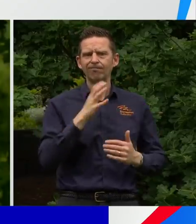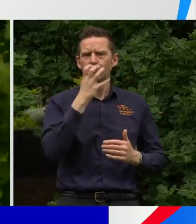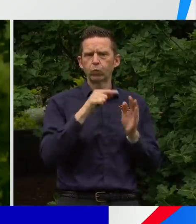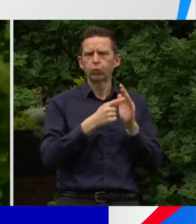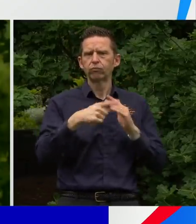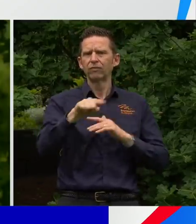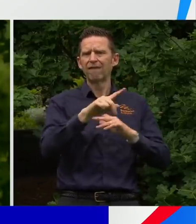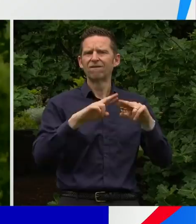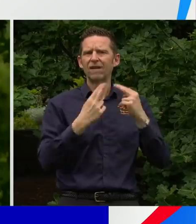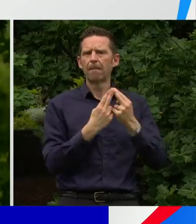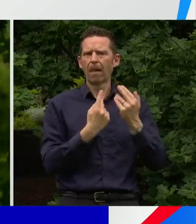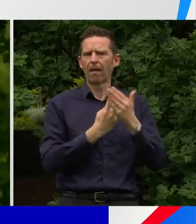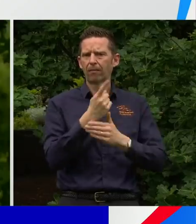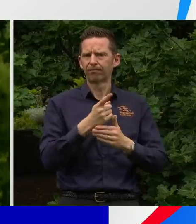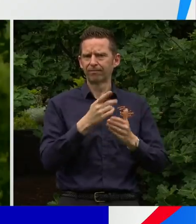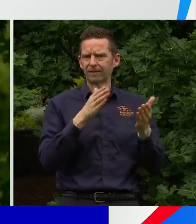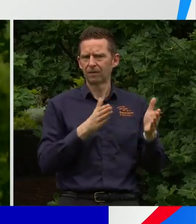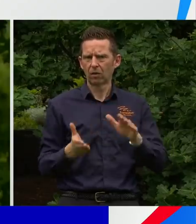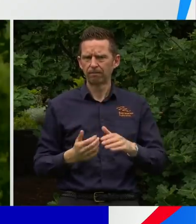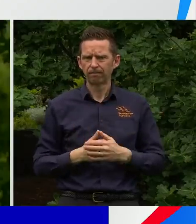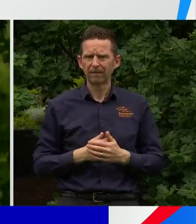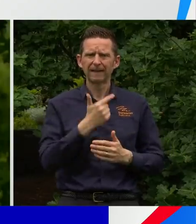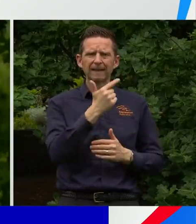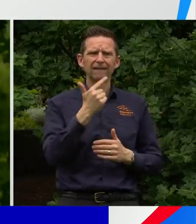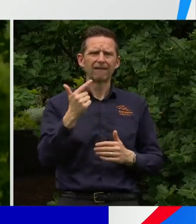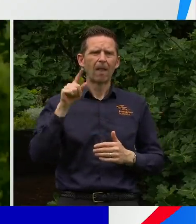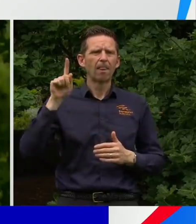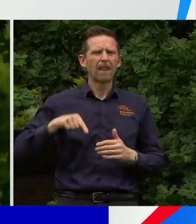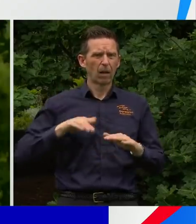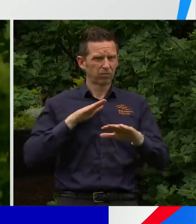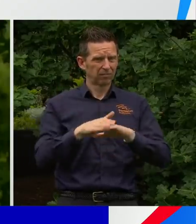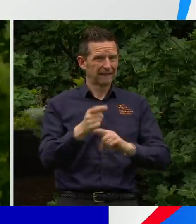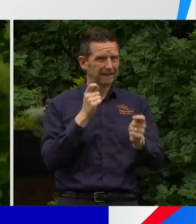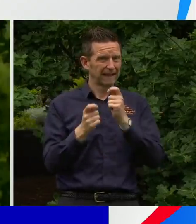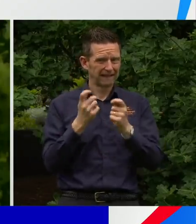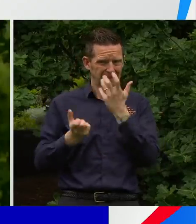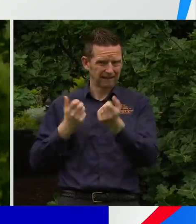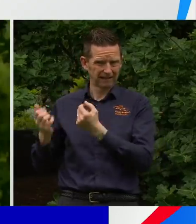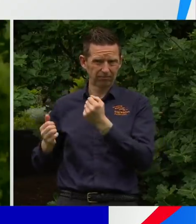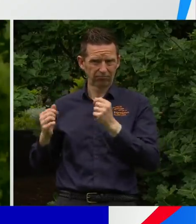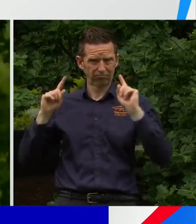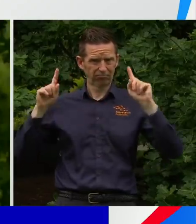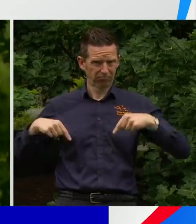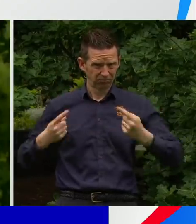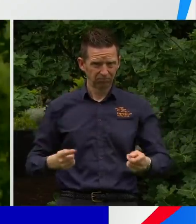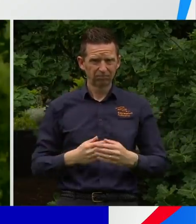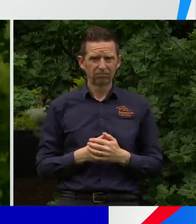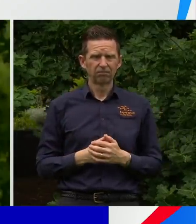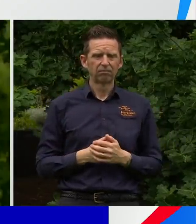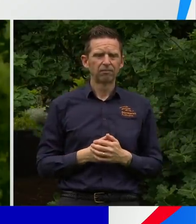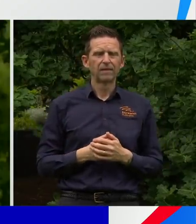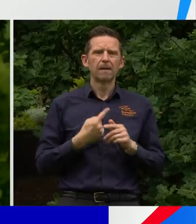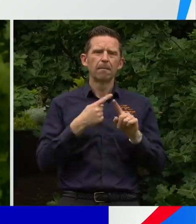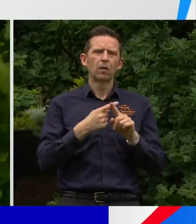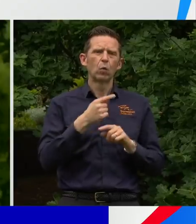There were 77,036 test results received overnight, good strong number, and there are 2